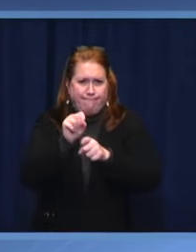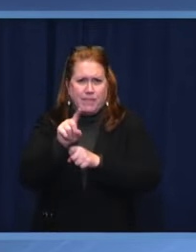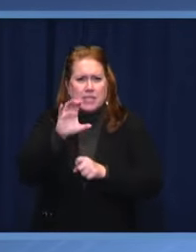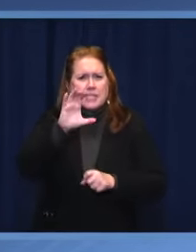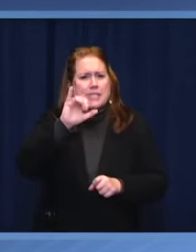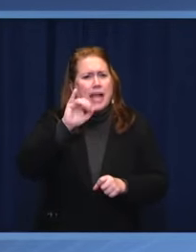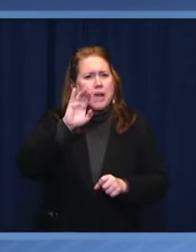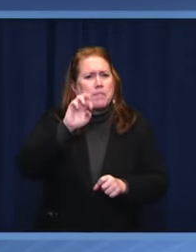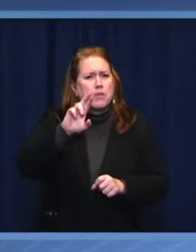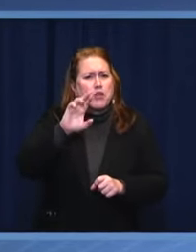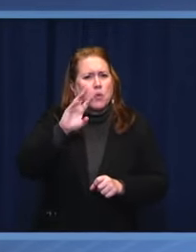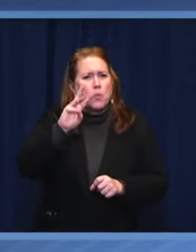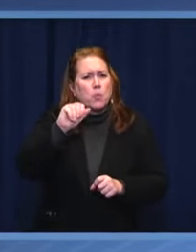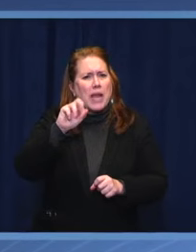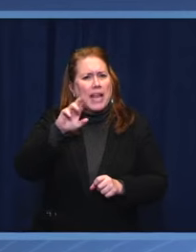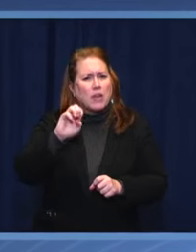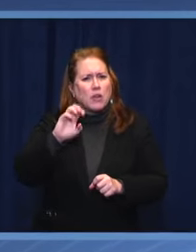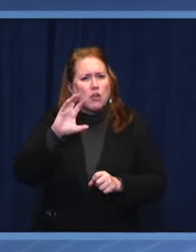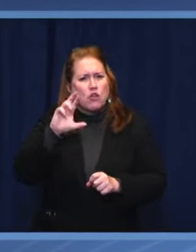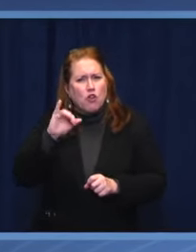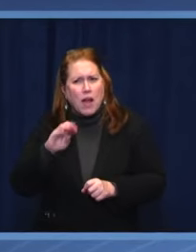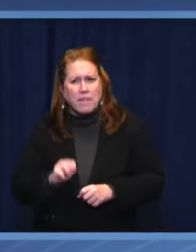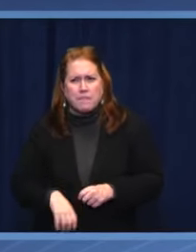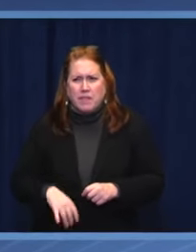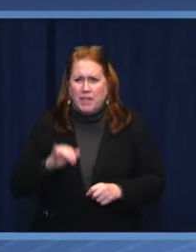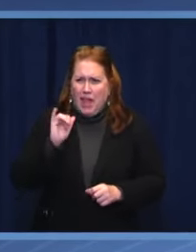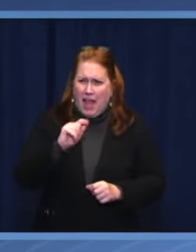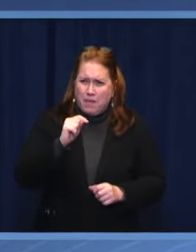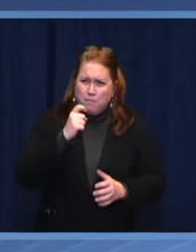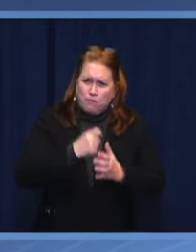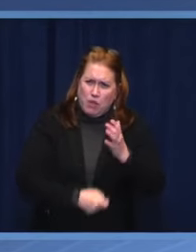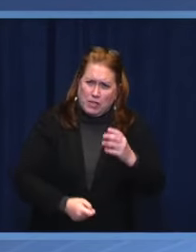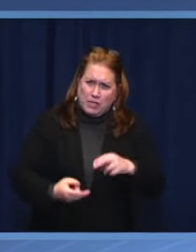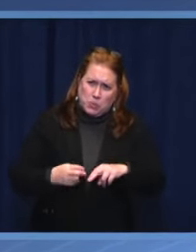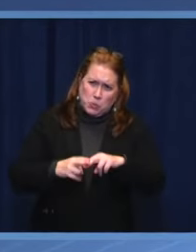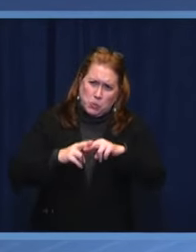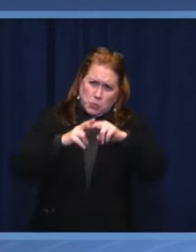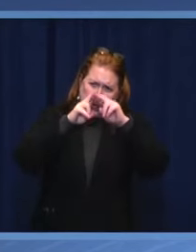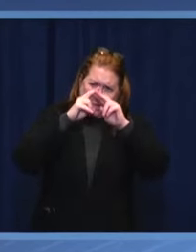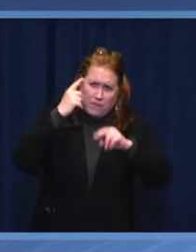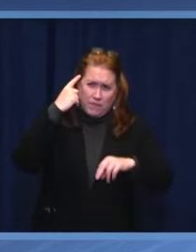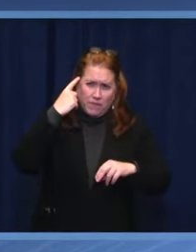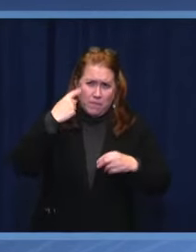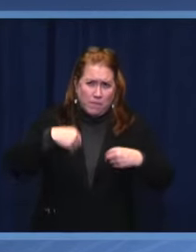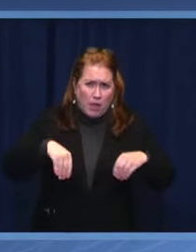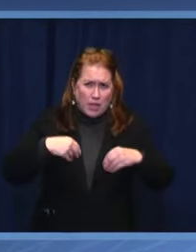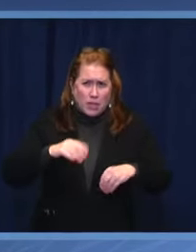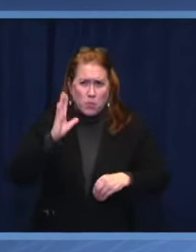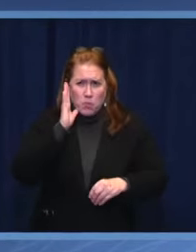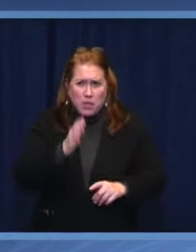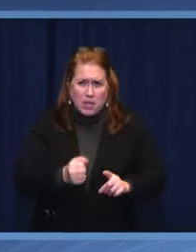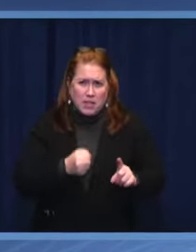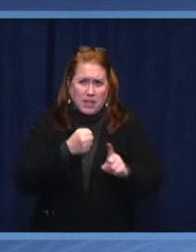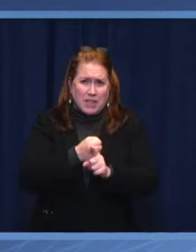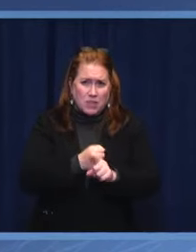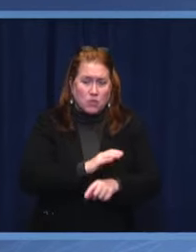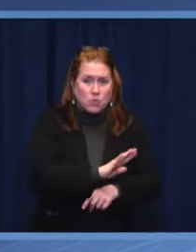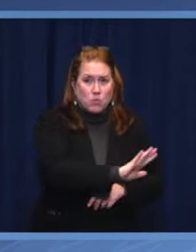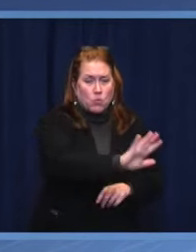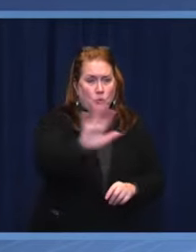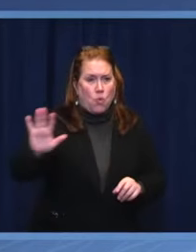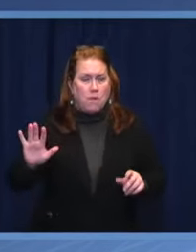energy crisis and rise explosions in markets that will hit your people with